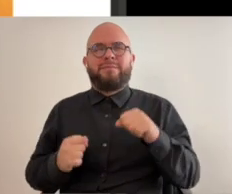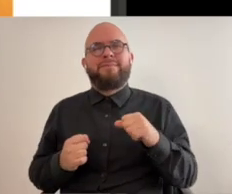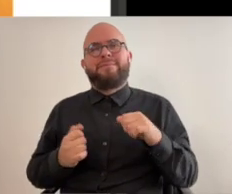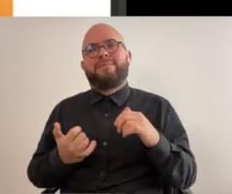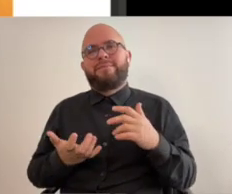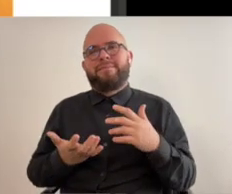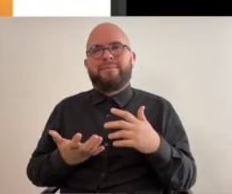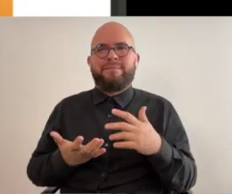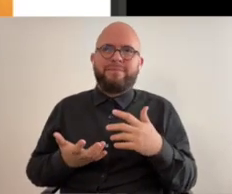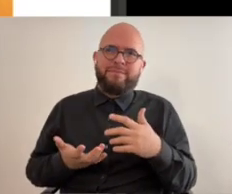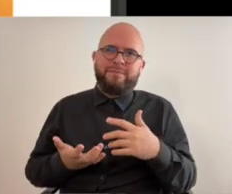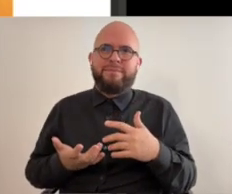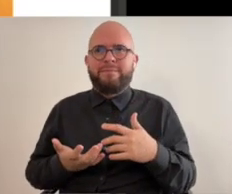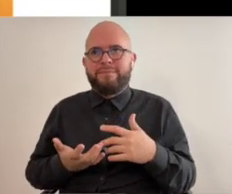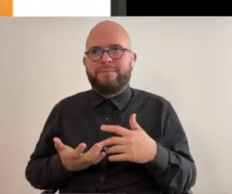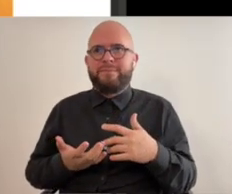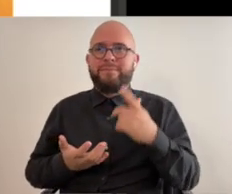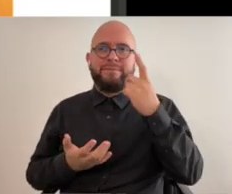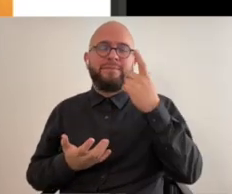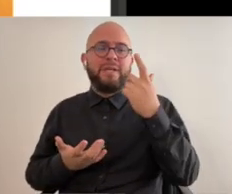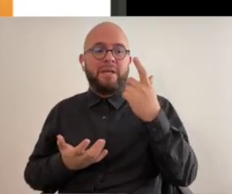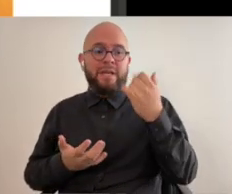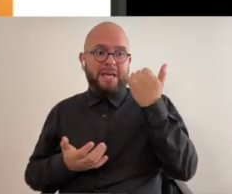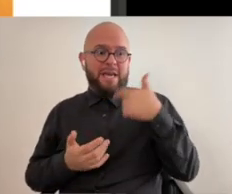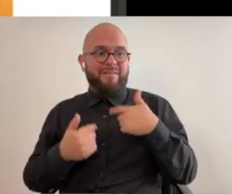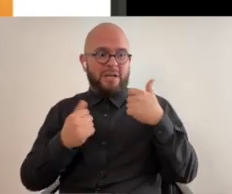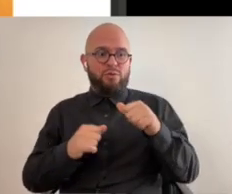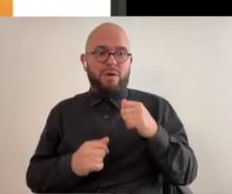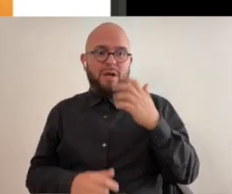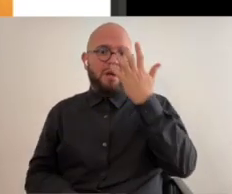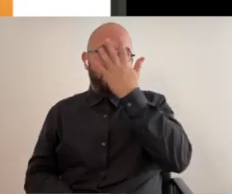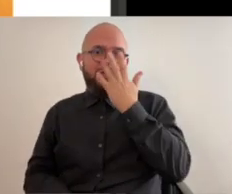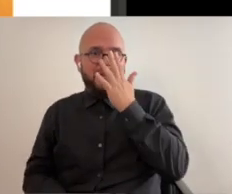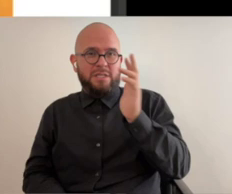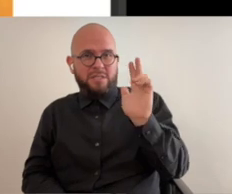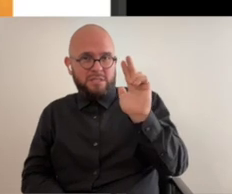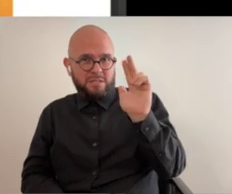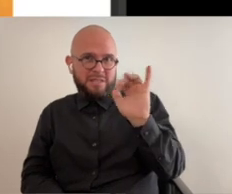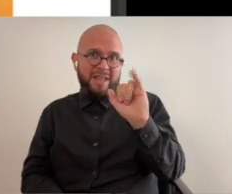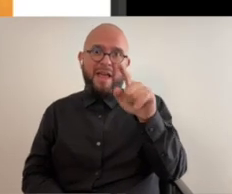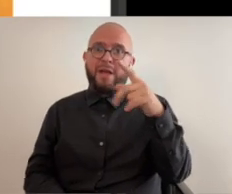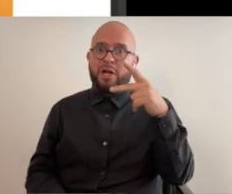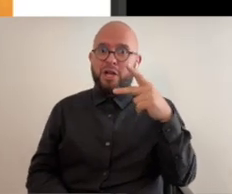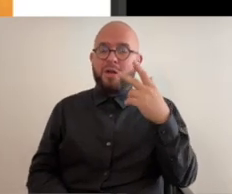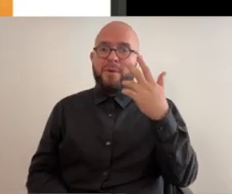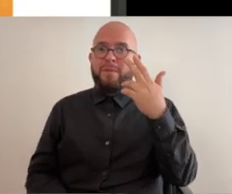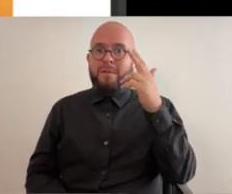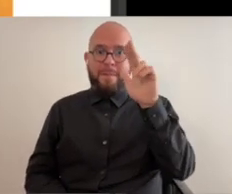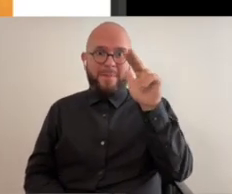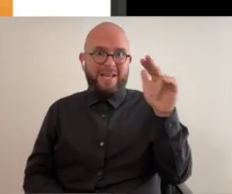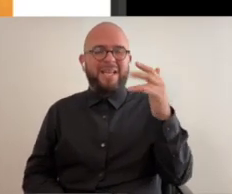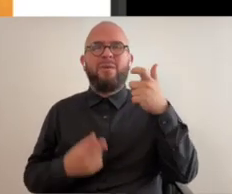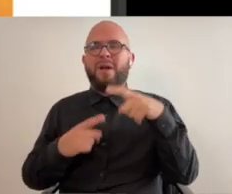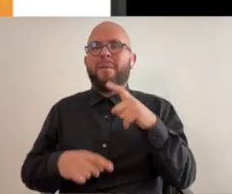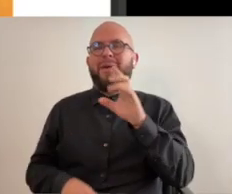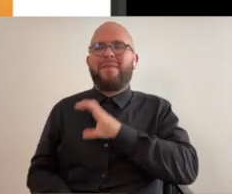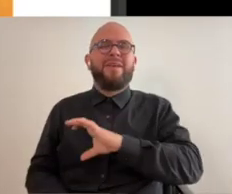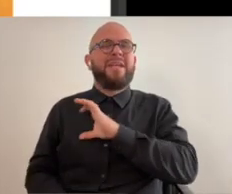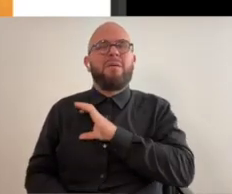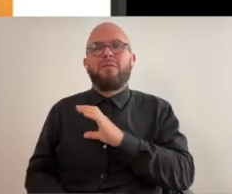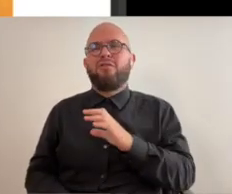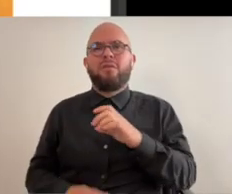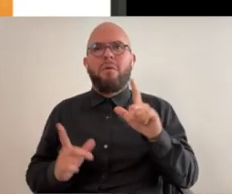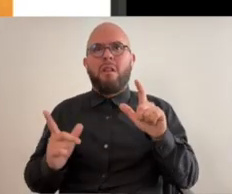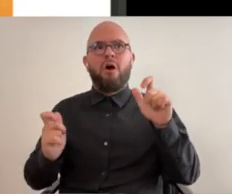to manipulate because then i can have those like when i try to make these details in the face that you see on the purple